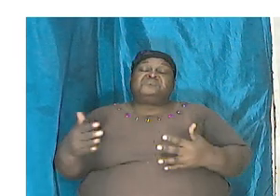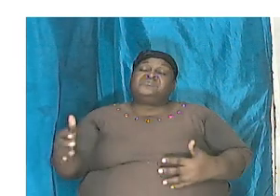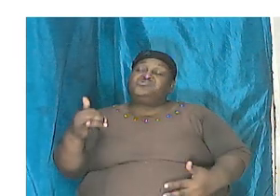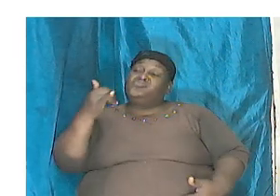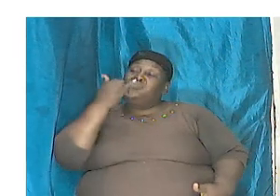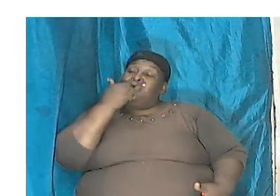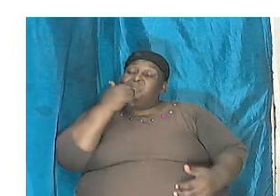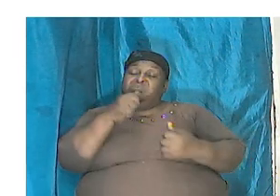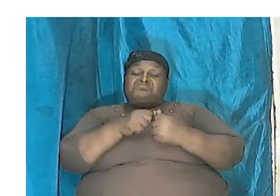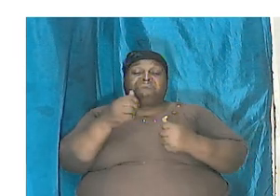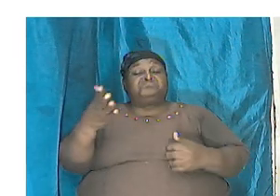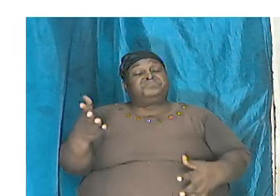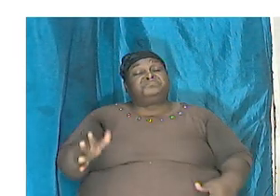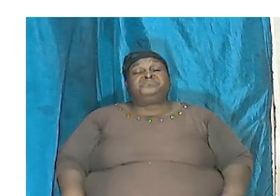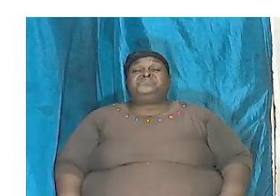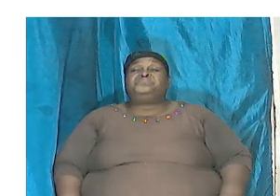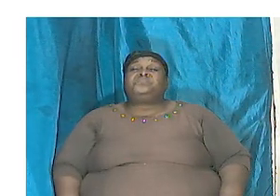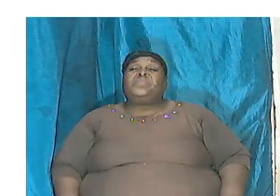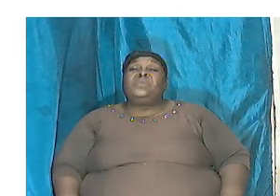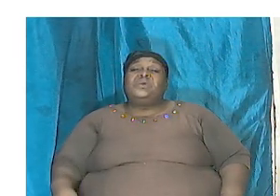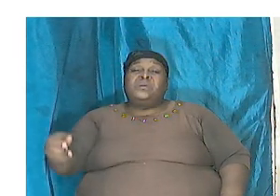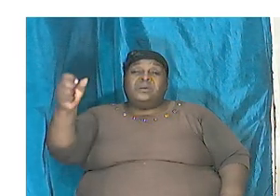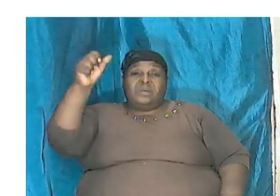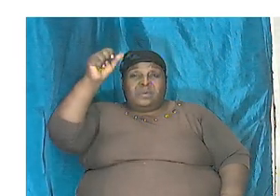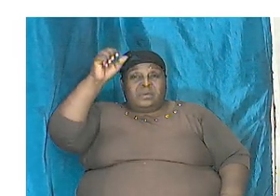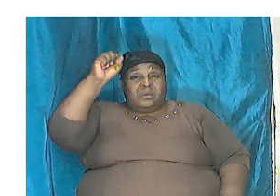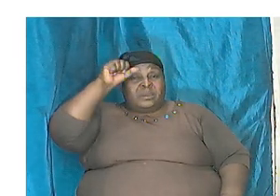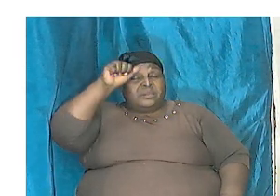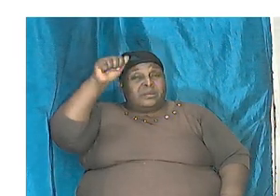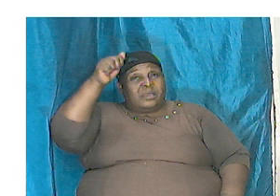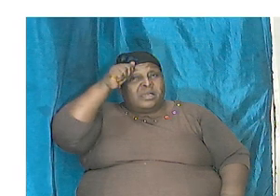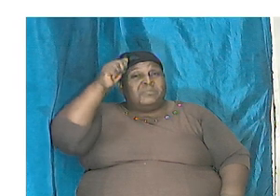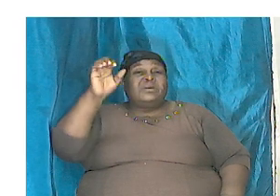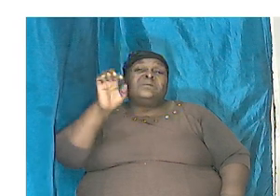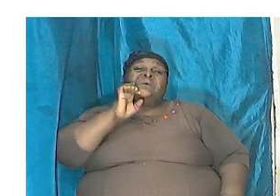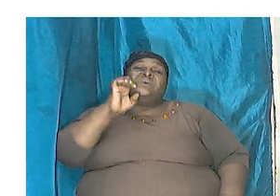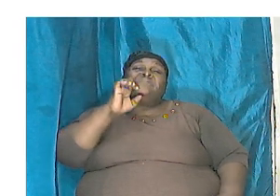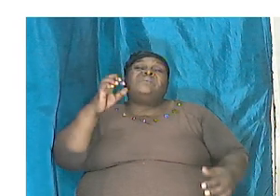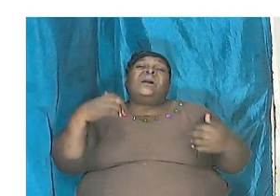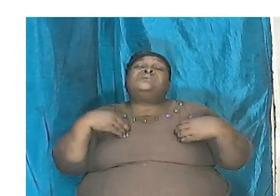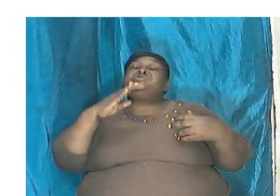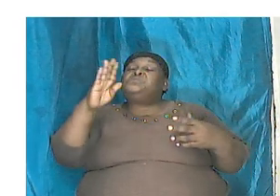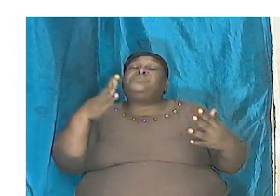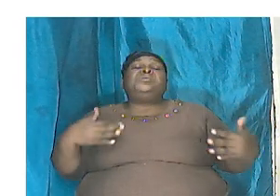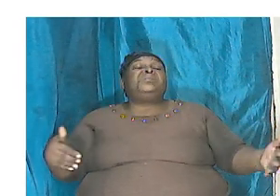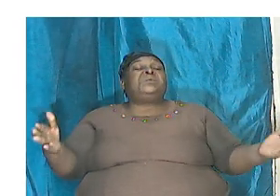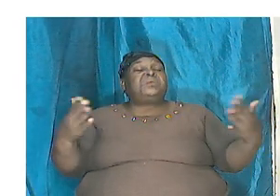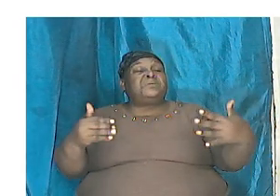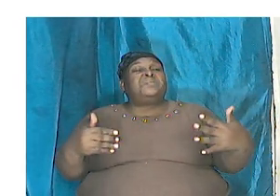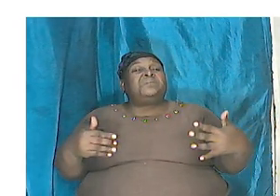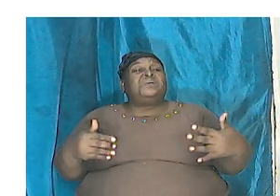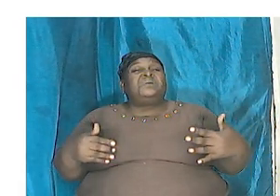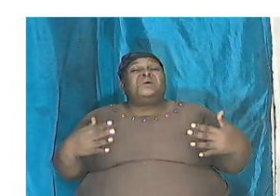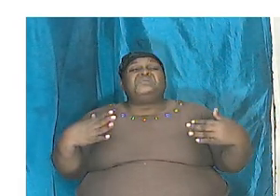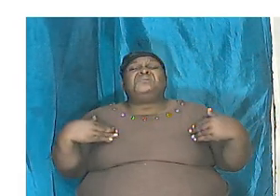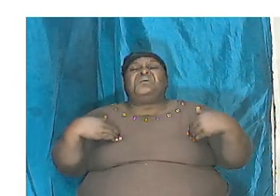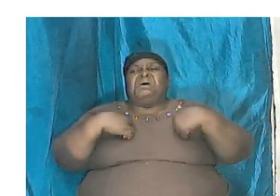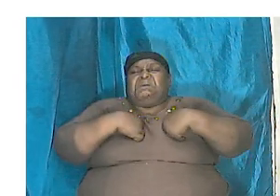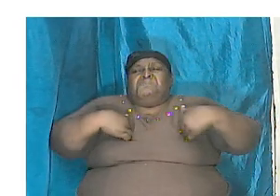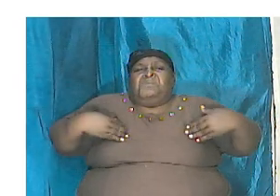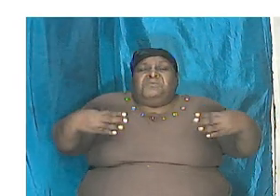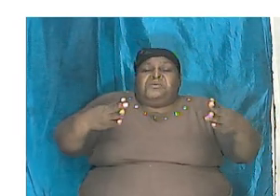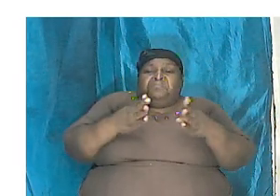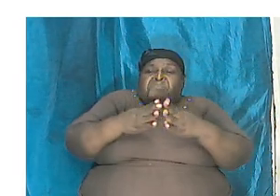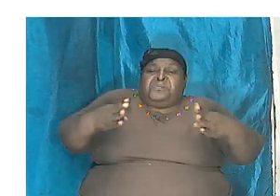so that Adam and Eve had to be here the dinosaurs and those mammoth